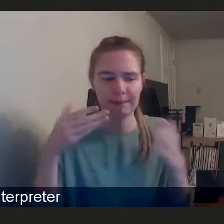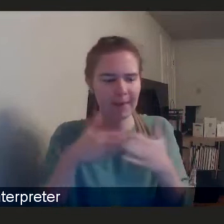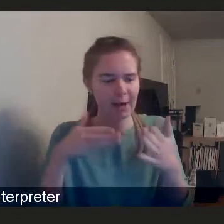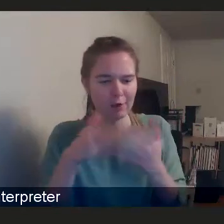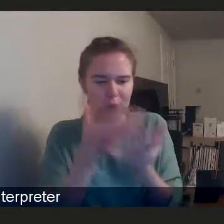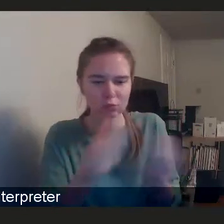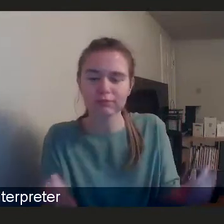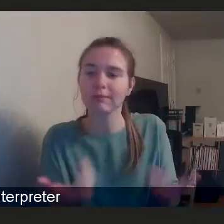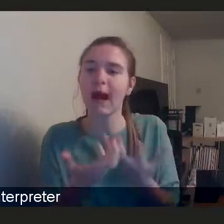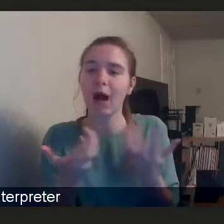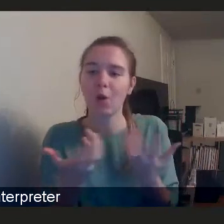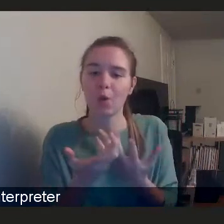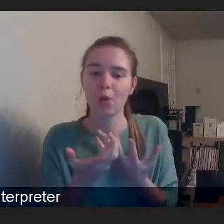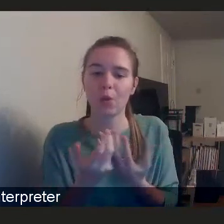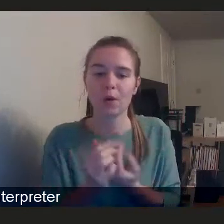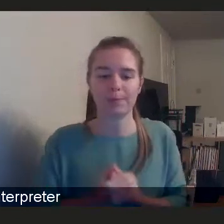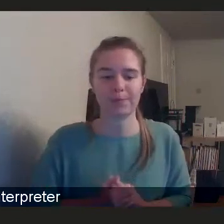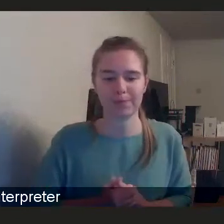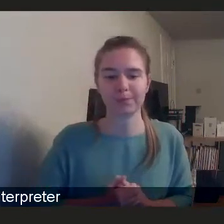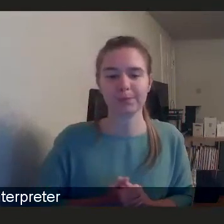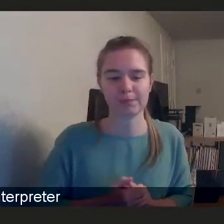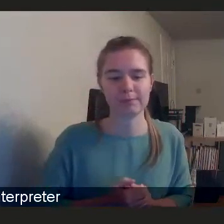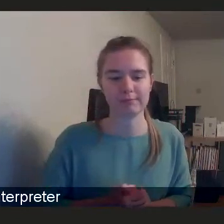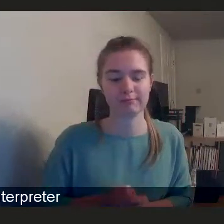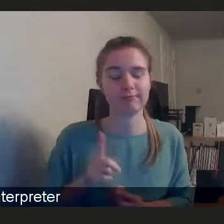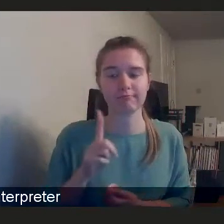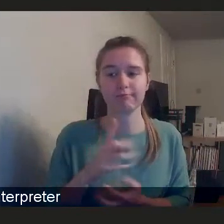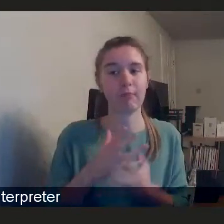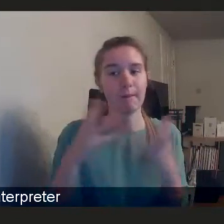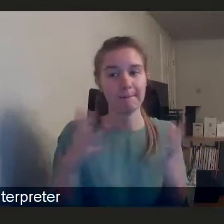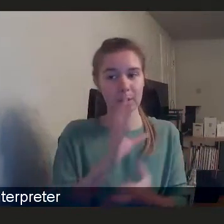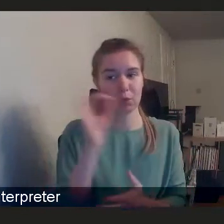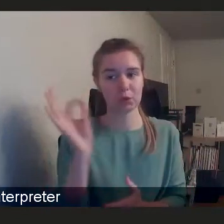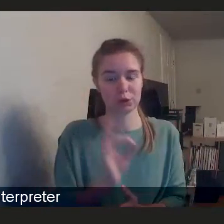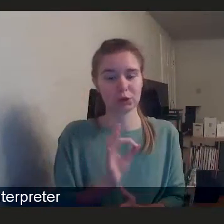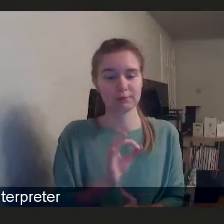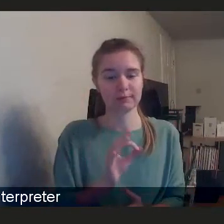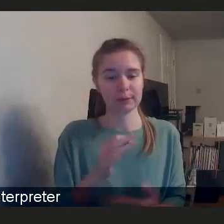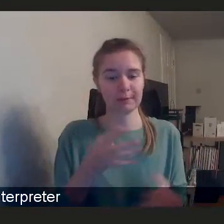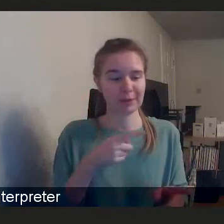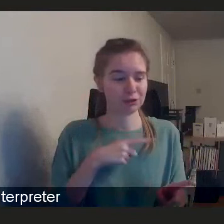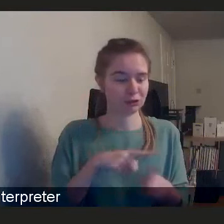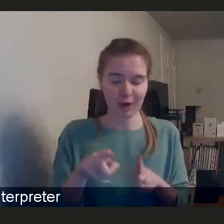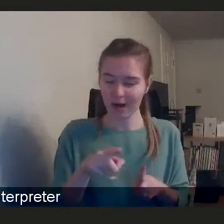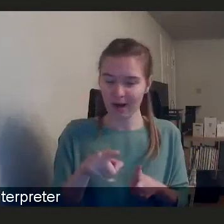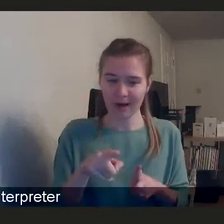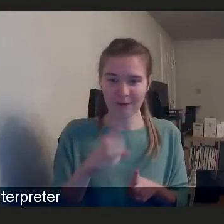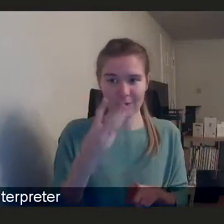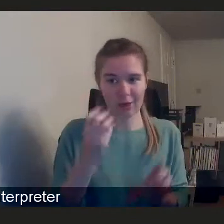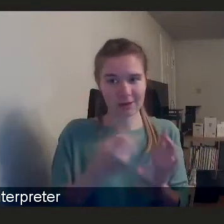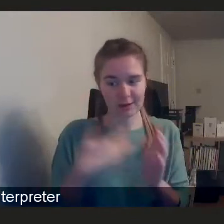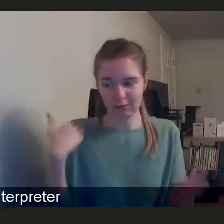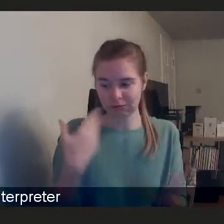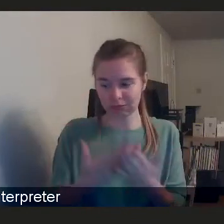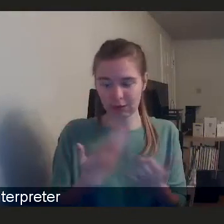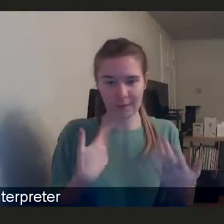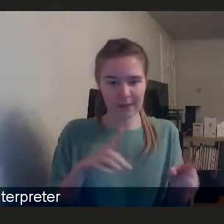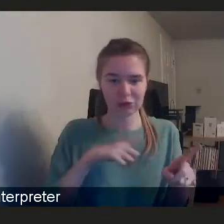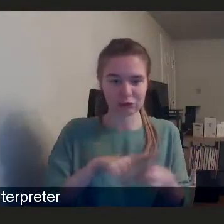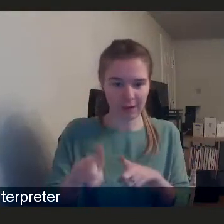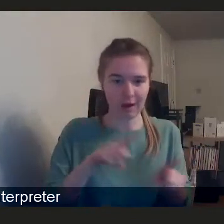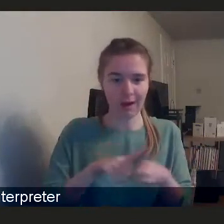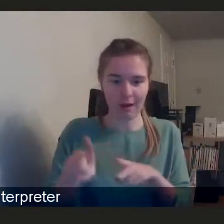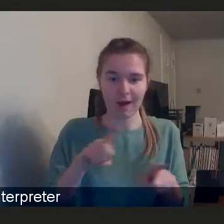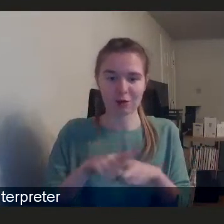Yeah, so this is a big question. And, you know, we've been trying to do this for nearly 30 years up here in Scotland and it's not